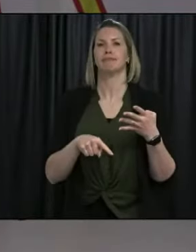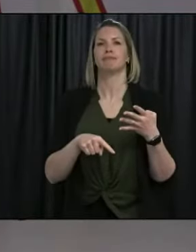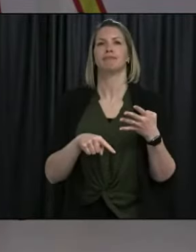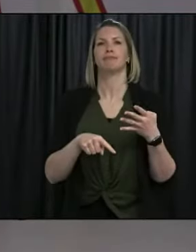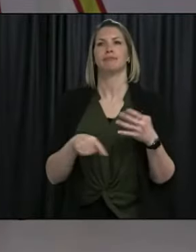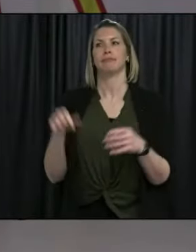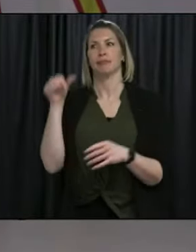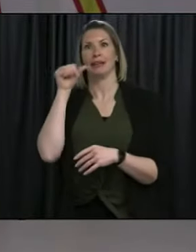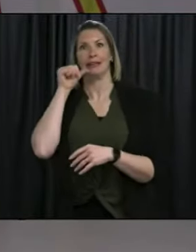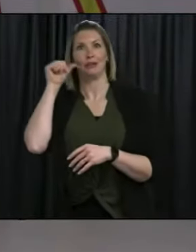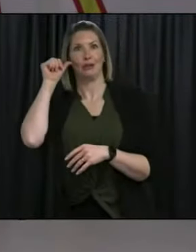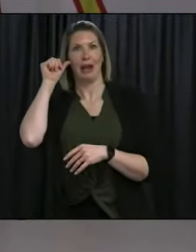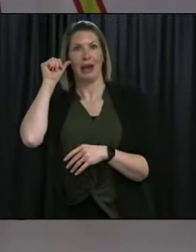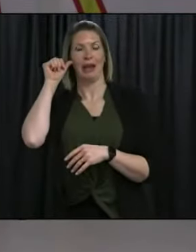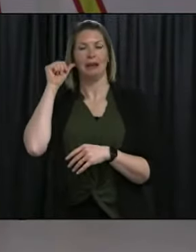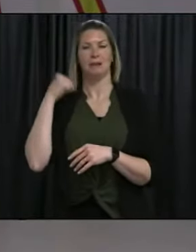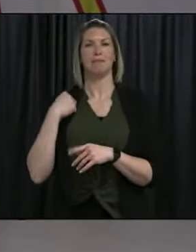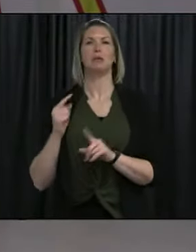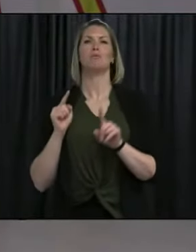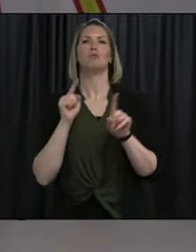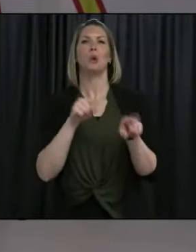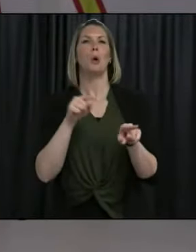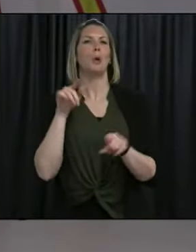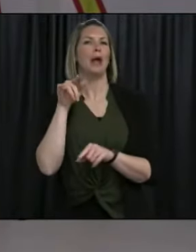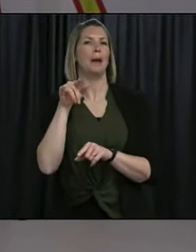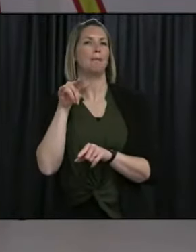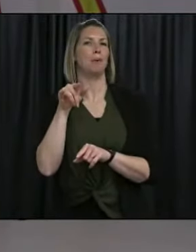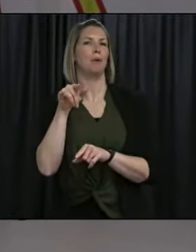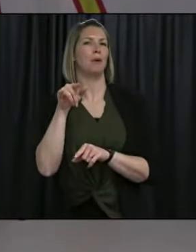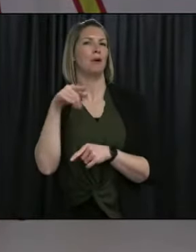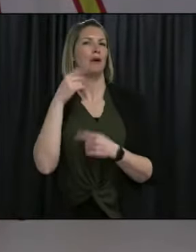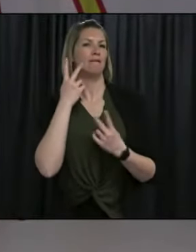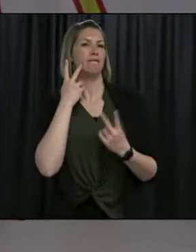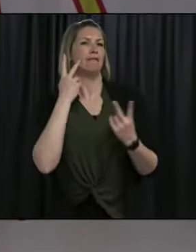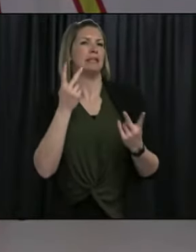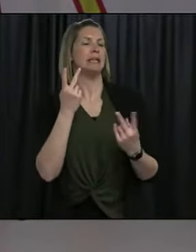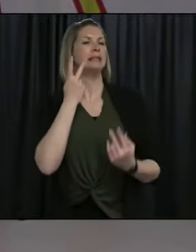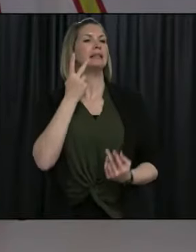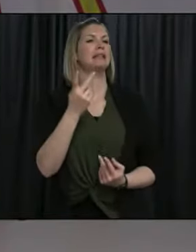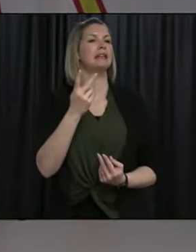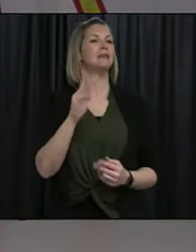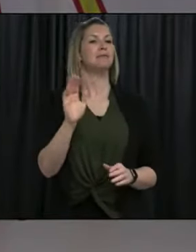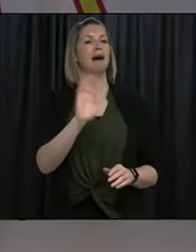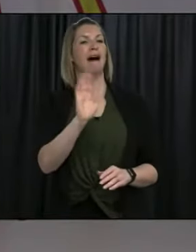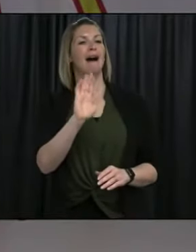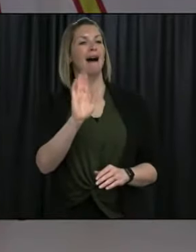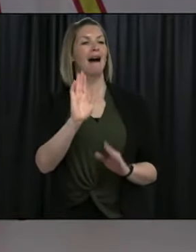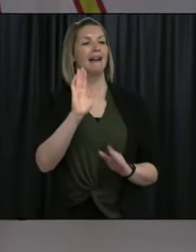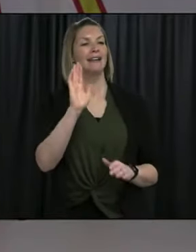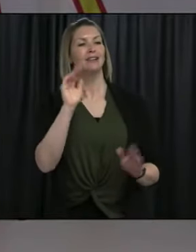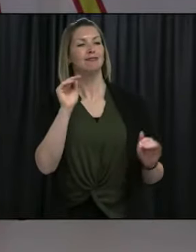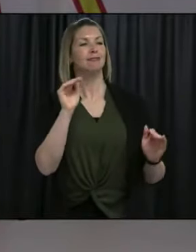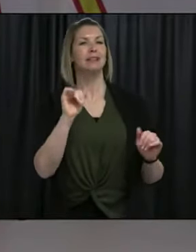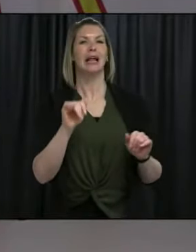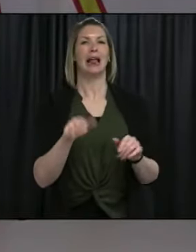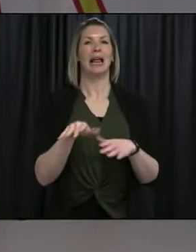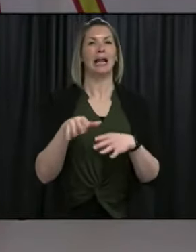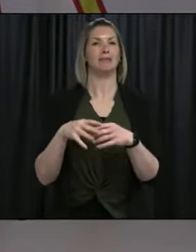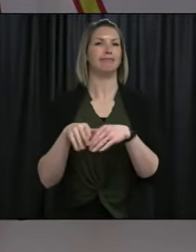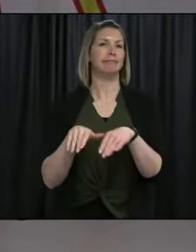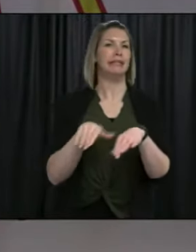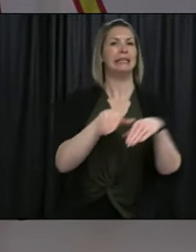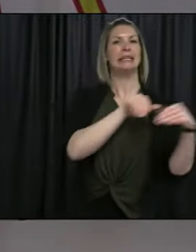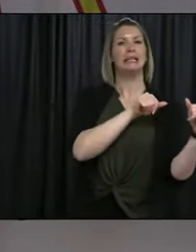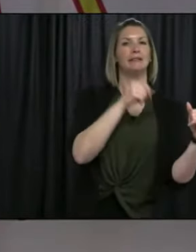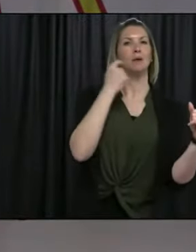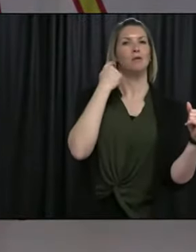time at the airport seeing more than more healthcare workers from this province who are heading up to our neighbors in Ontario. Our